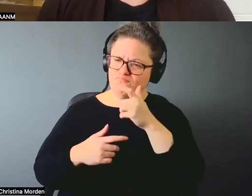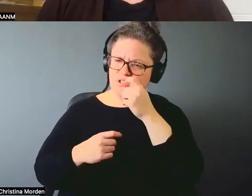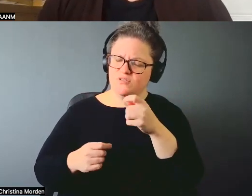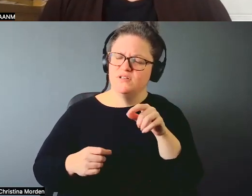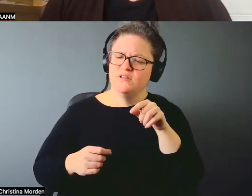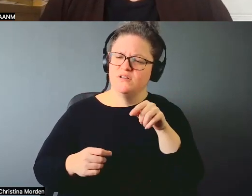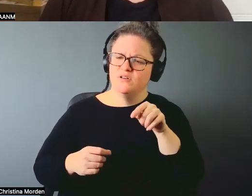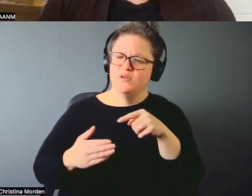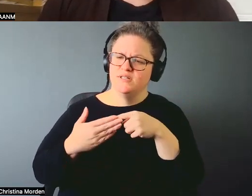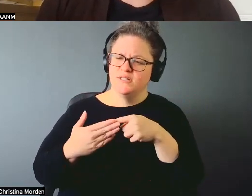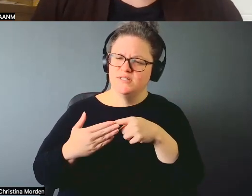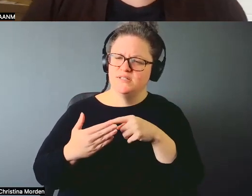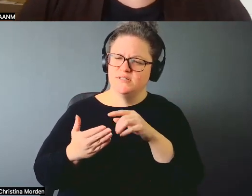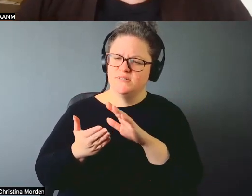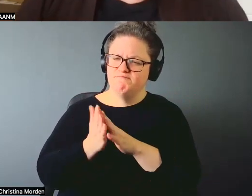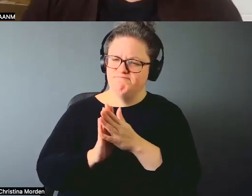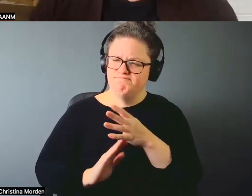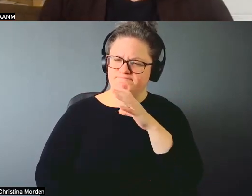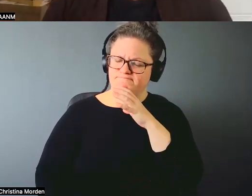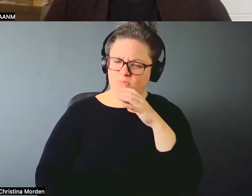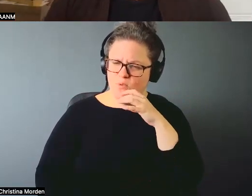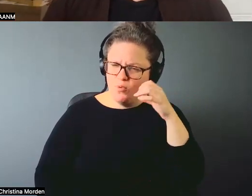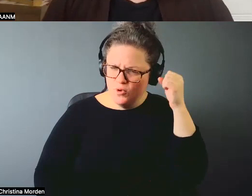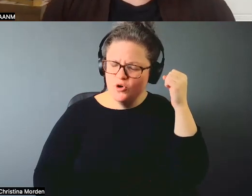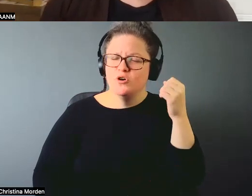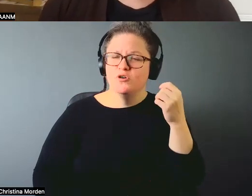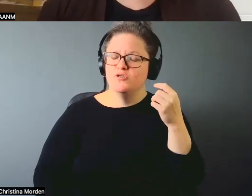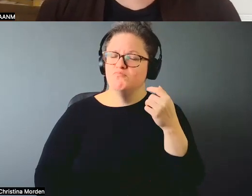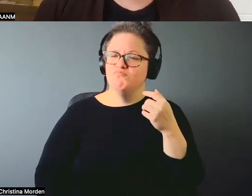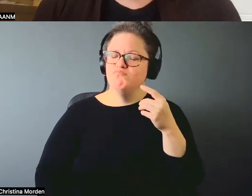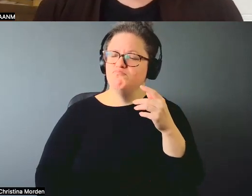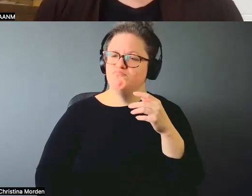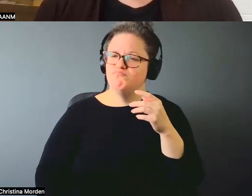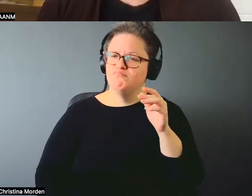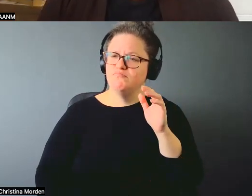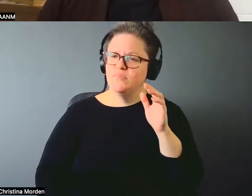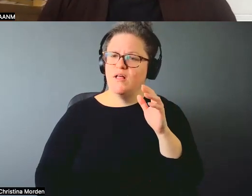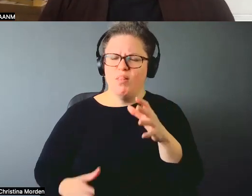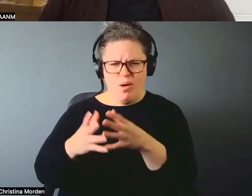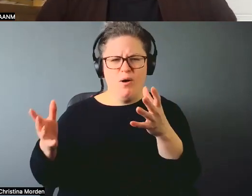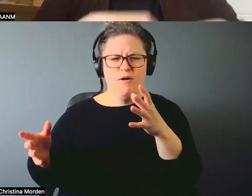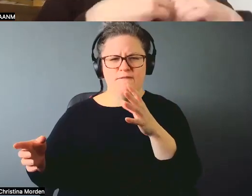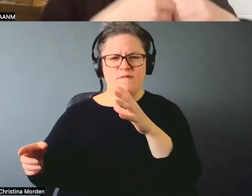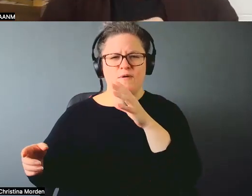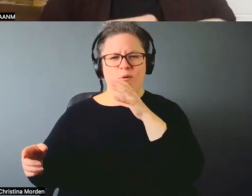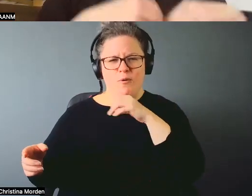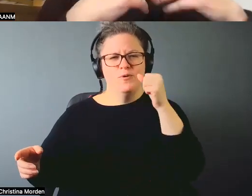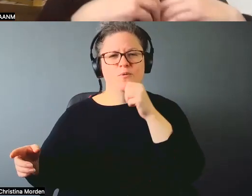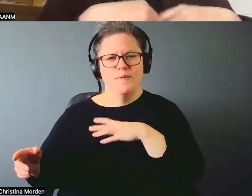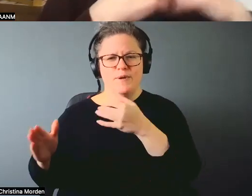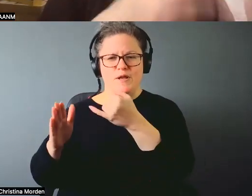So I've heard this from a lot of older women artists who have. So the idea of the.